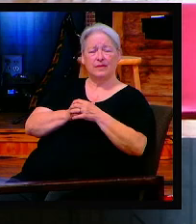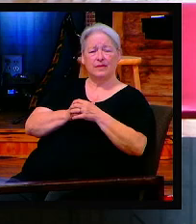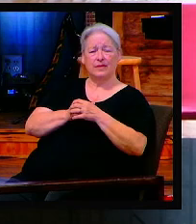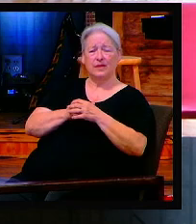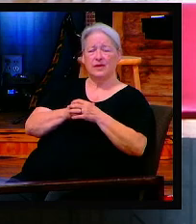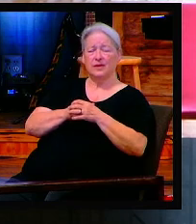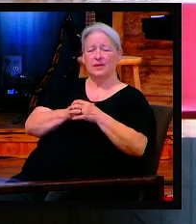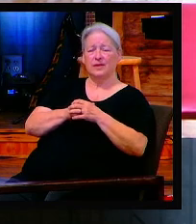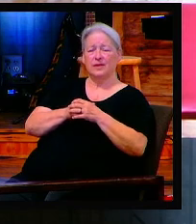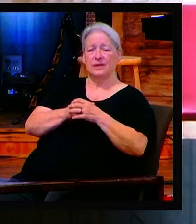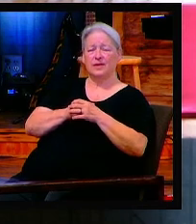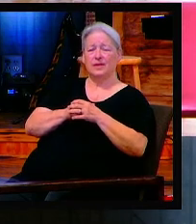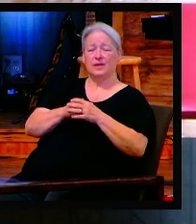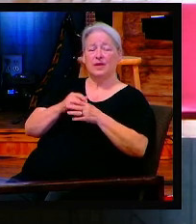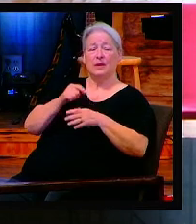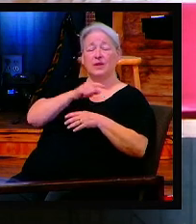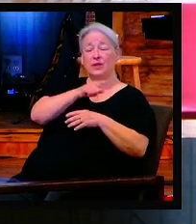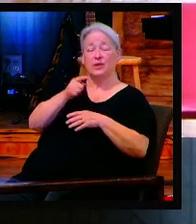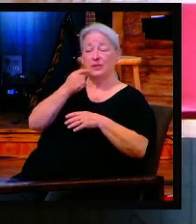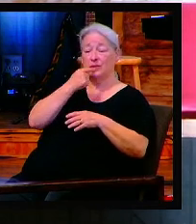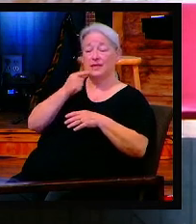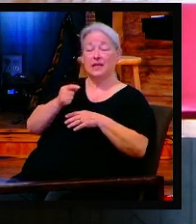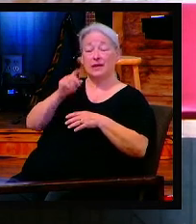about the Bible, we should pass on to our children.